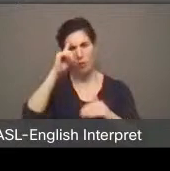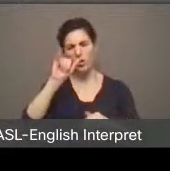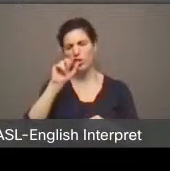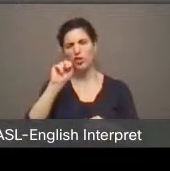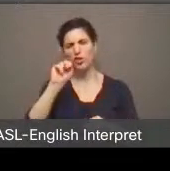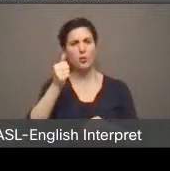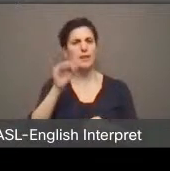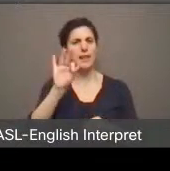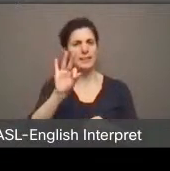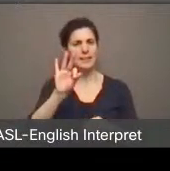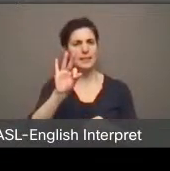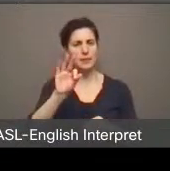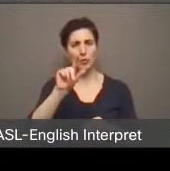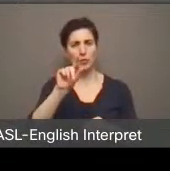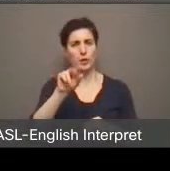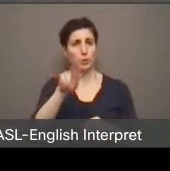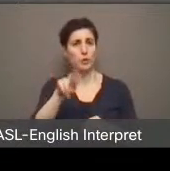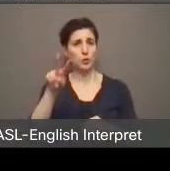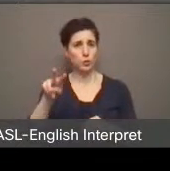2022.